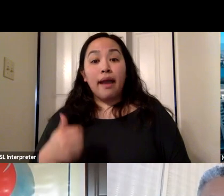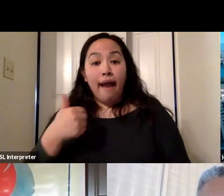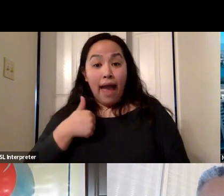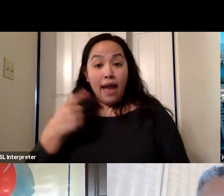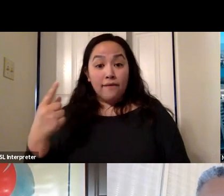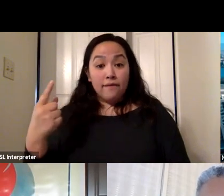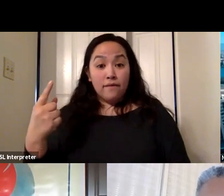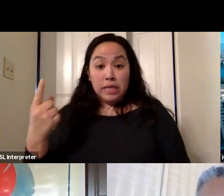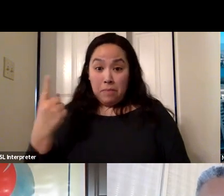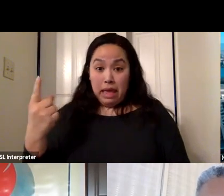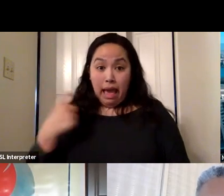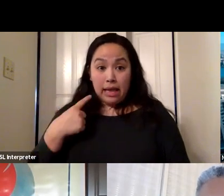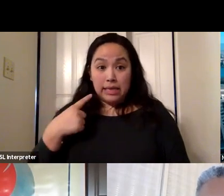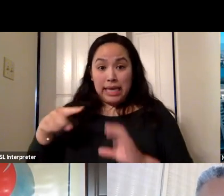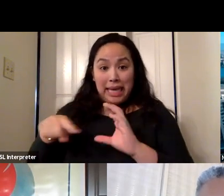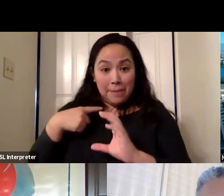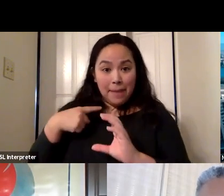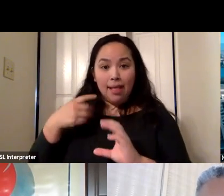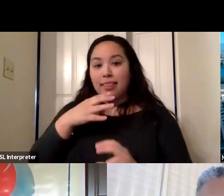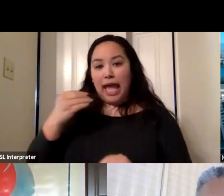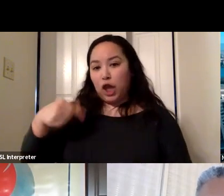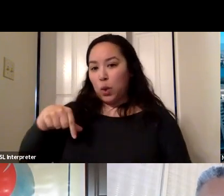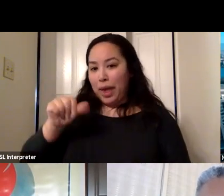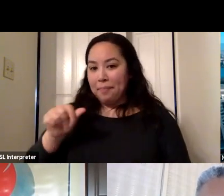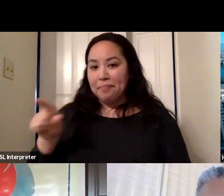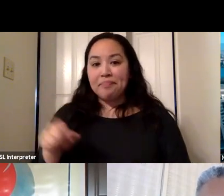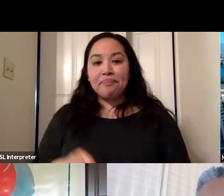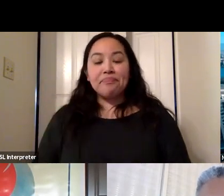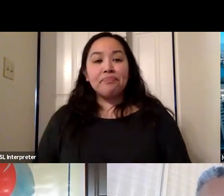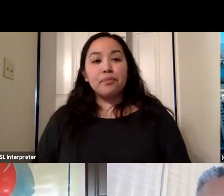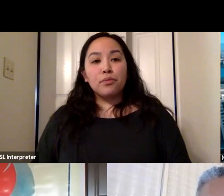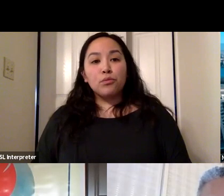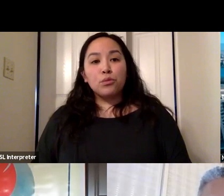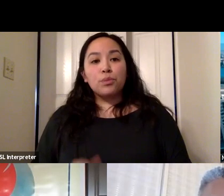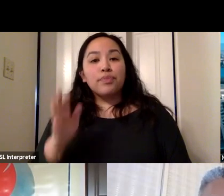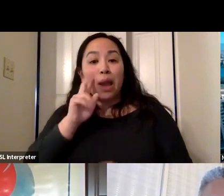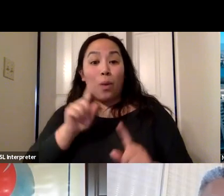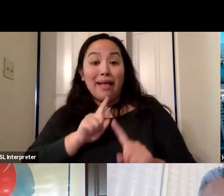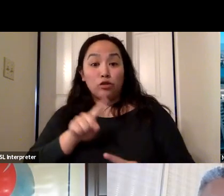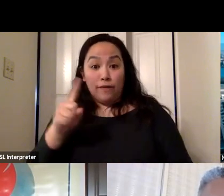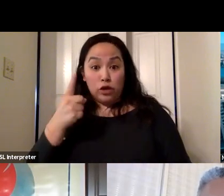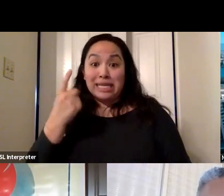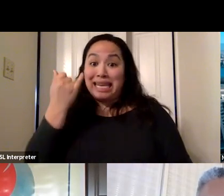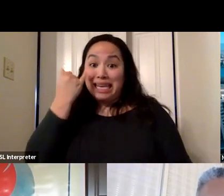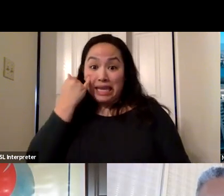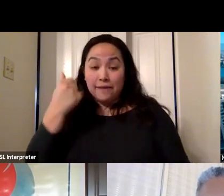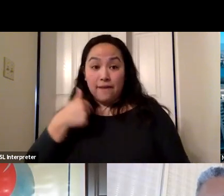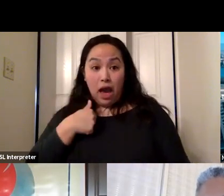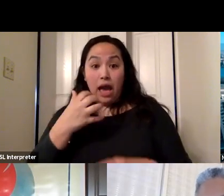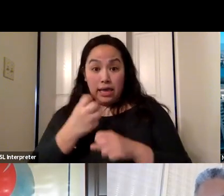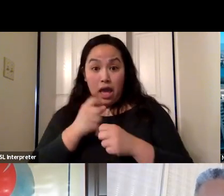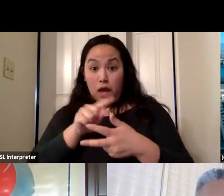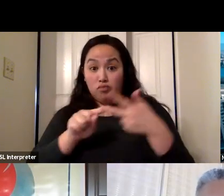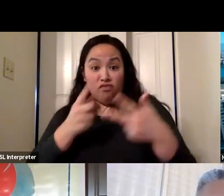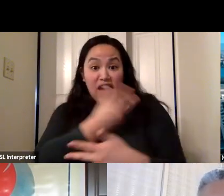and it looks like an email there. There are similar questions. I'll answer this first one. If I get a vaccine, J&J or other,